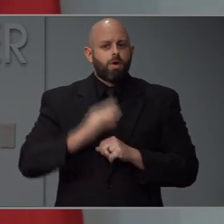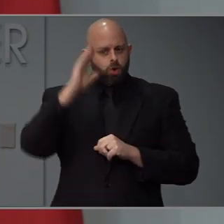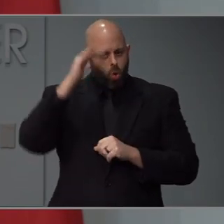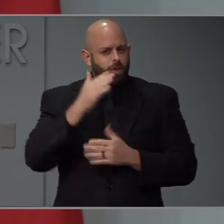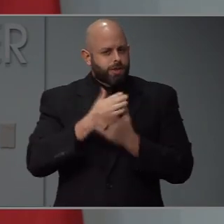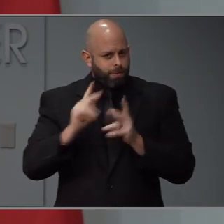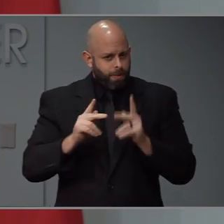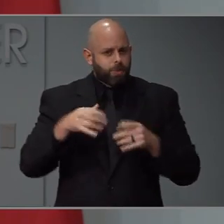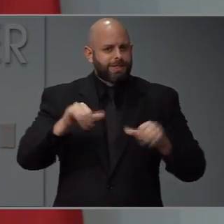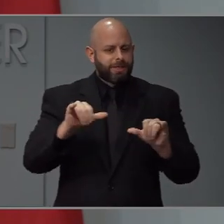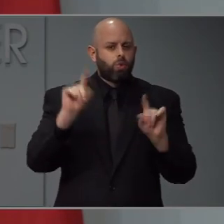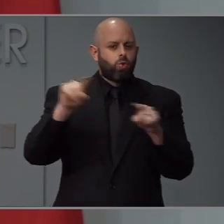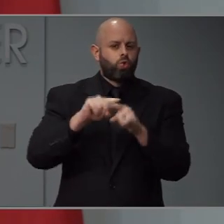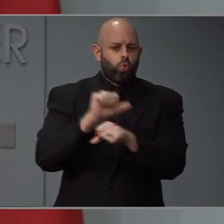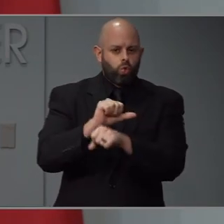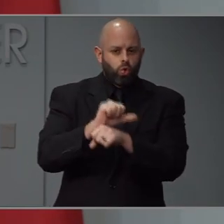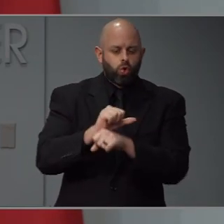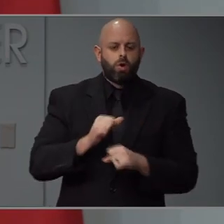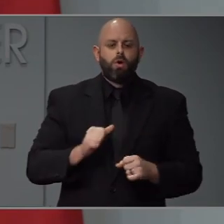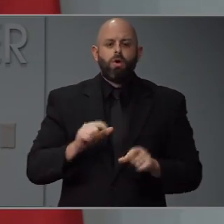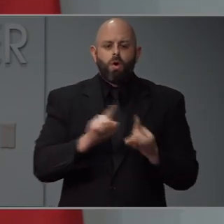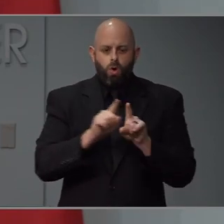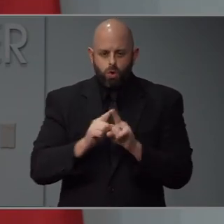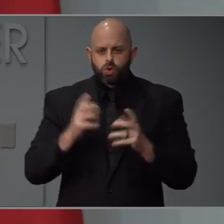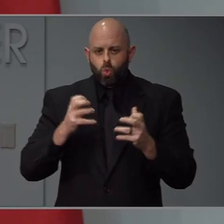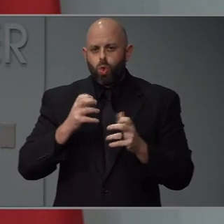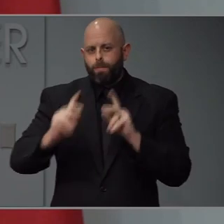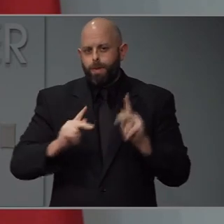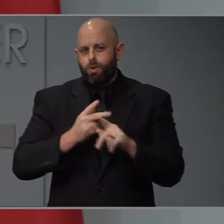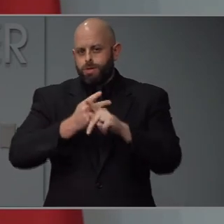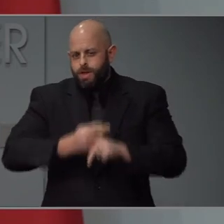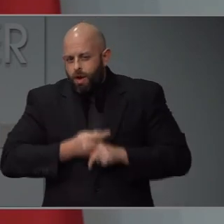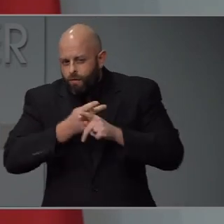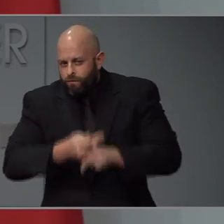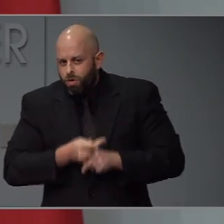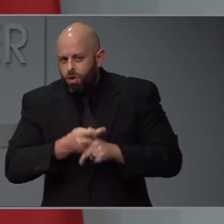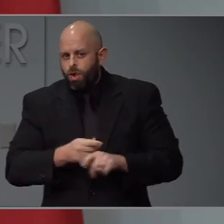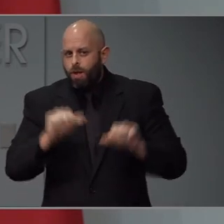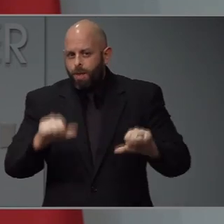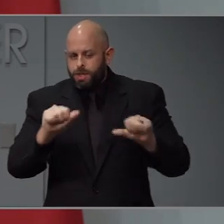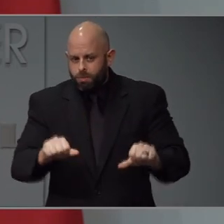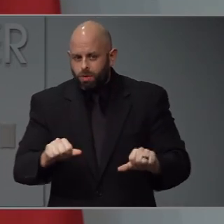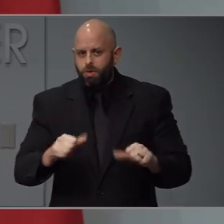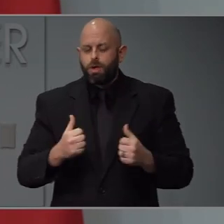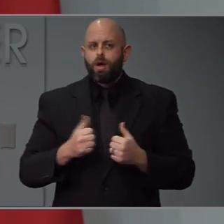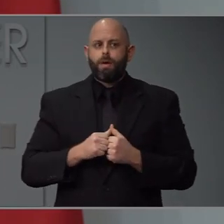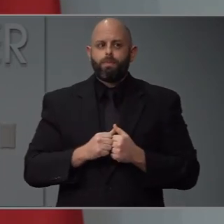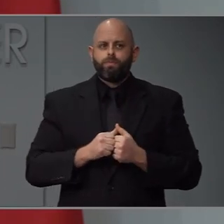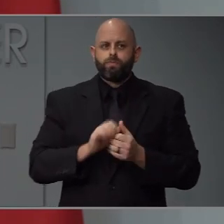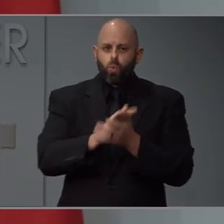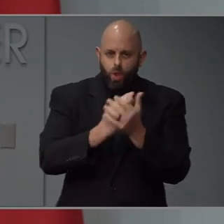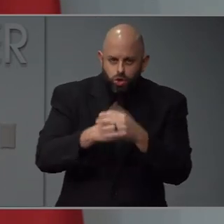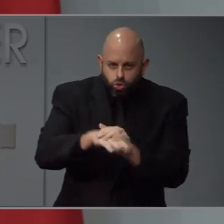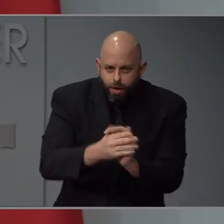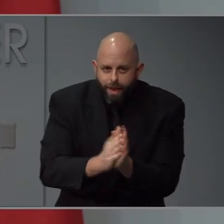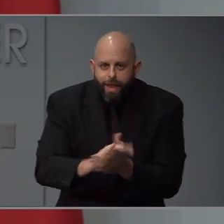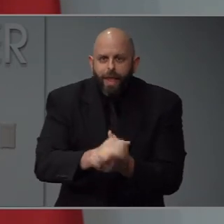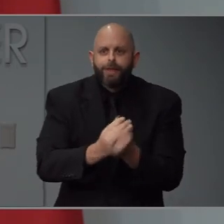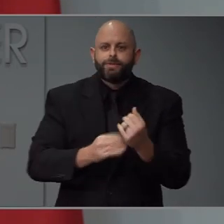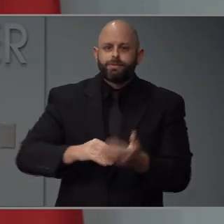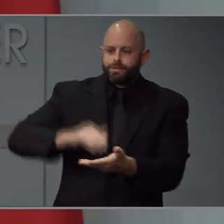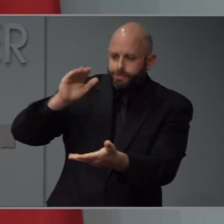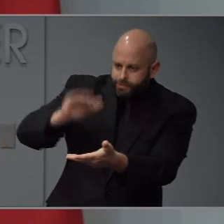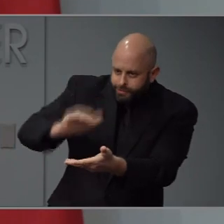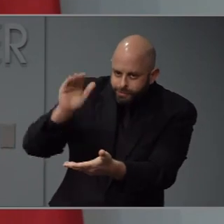In those circumstances, we want folks to be as careful as possible. Continue to do those those important things about washing your